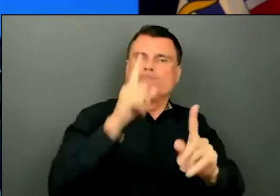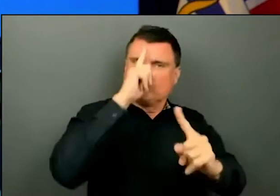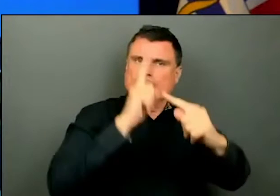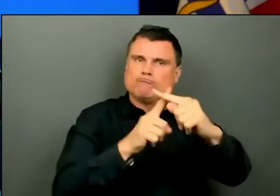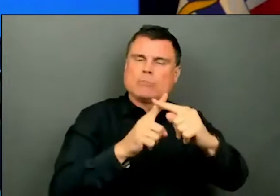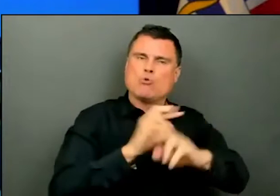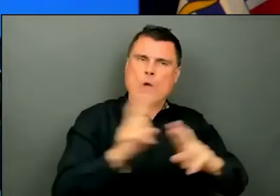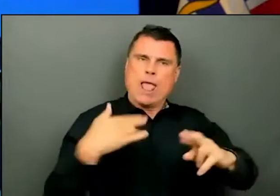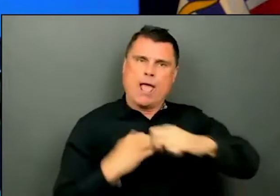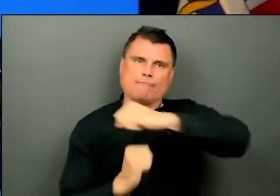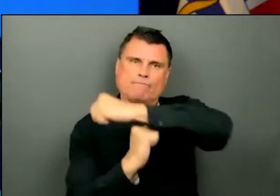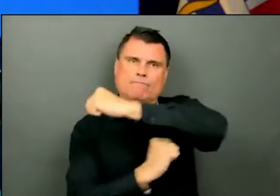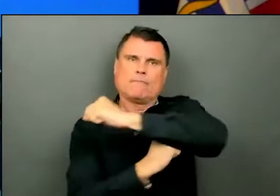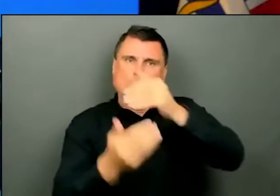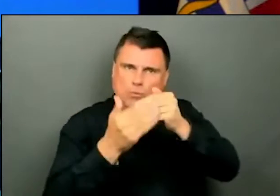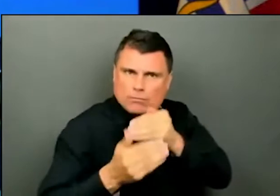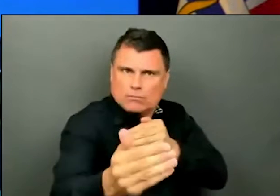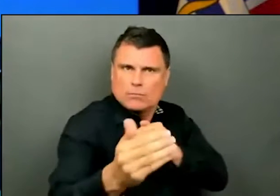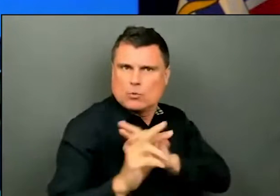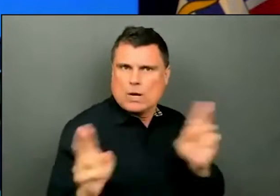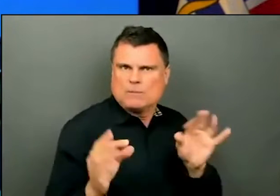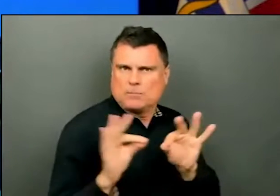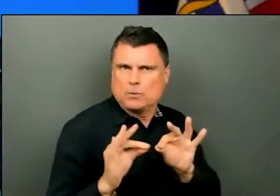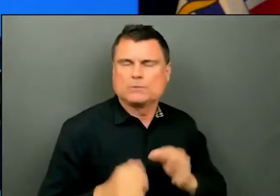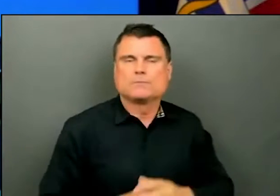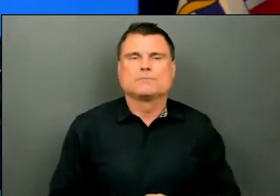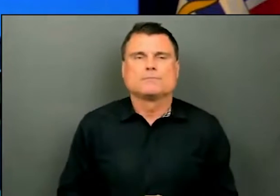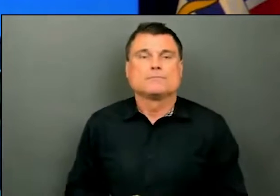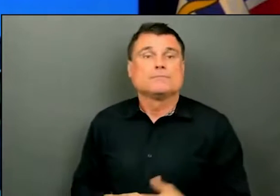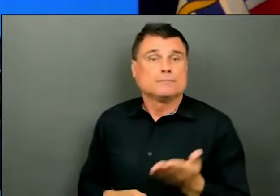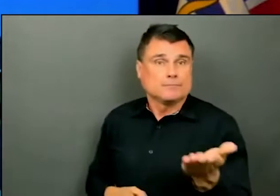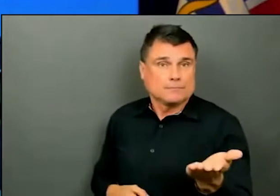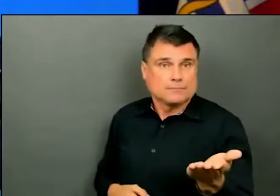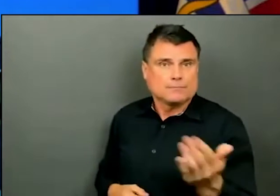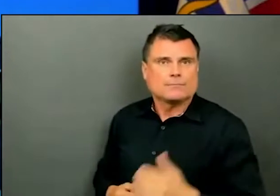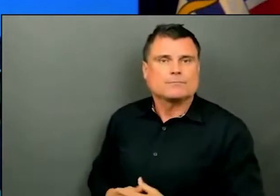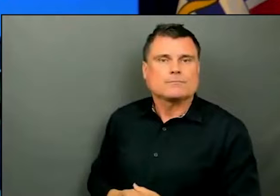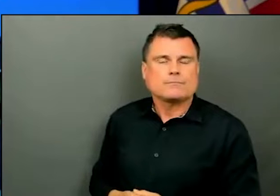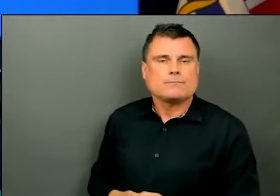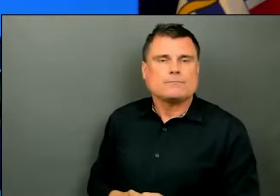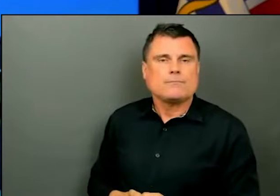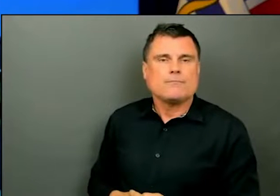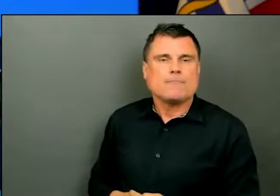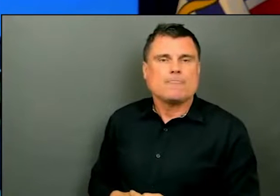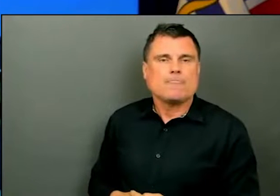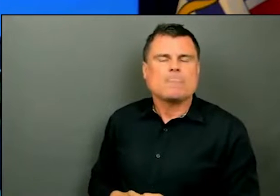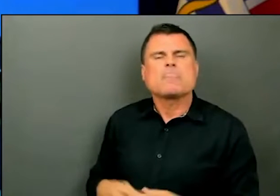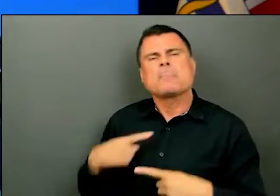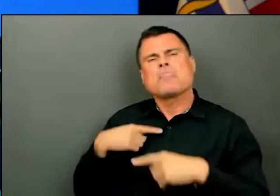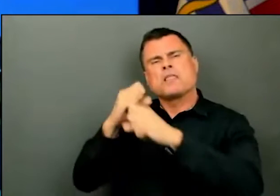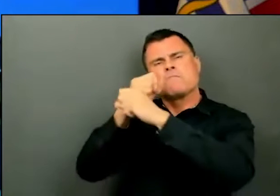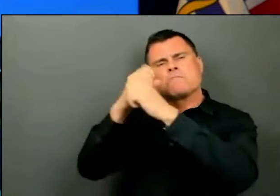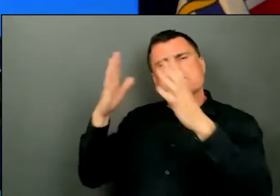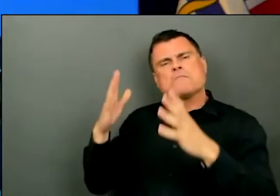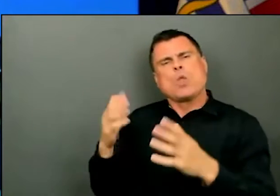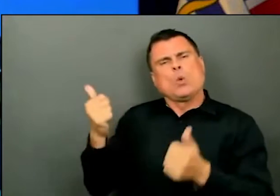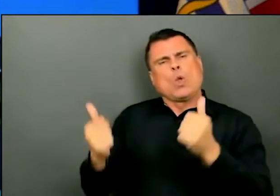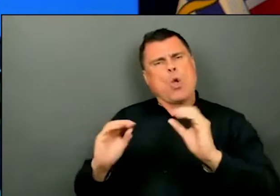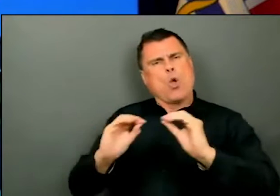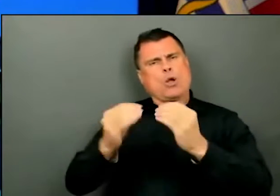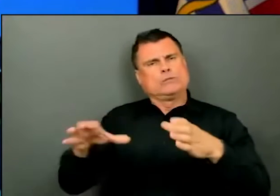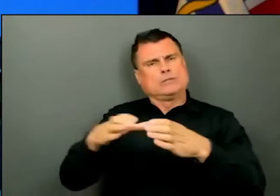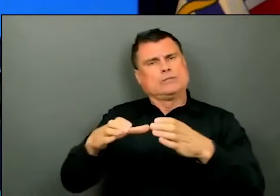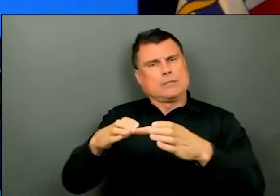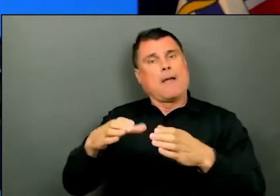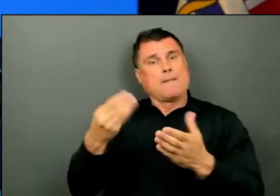I'm just wondering, Premier, whether there will be any eligibility requirements here for organizations that already have received substantial